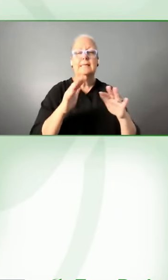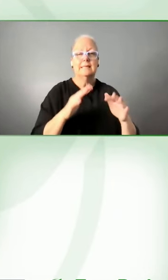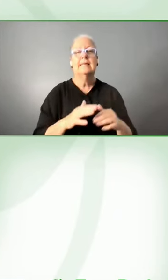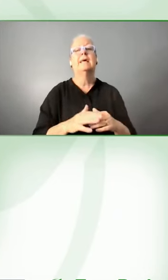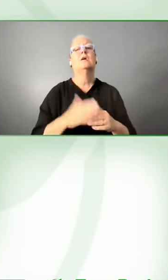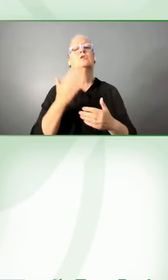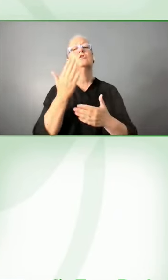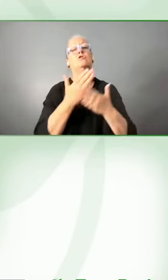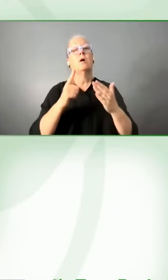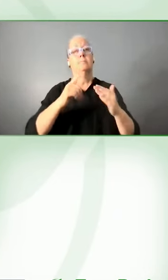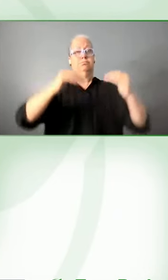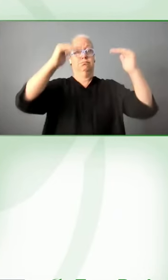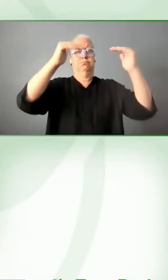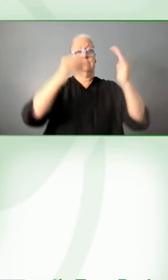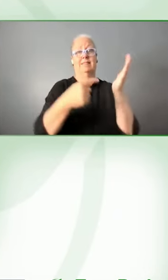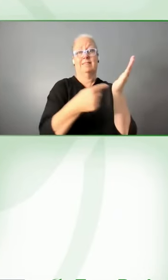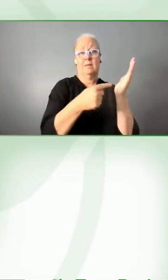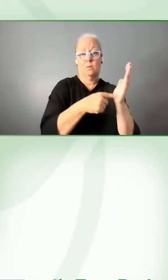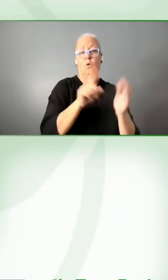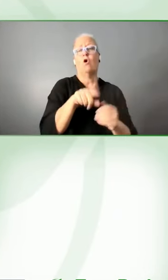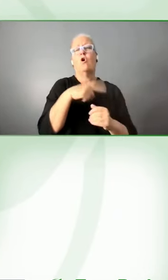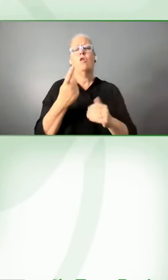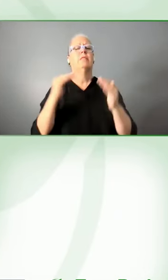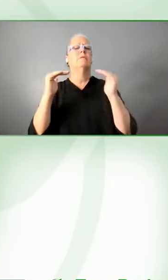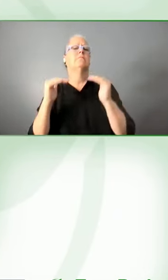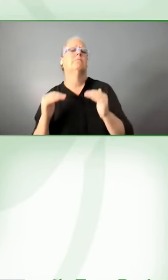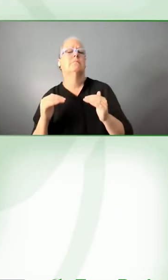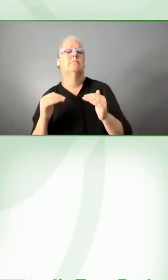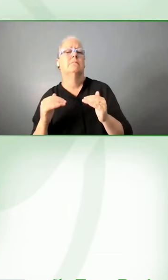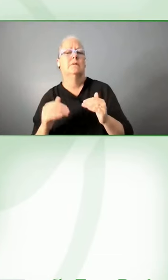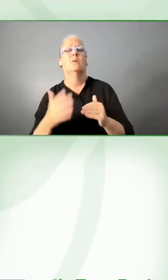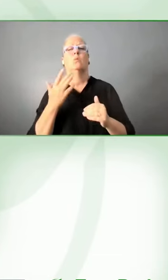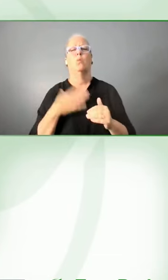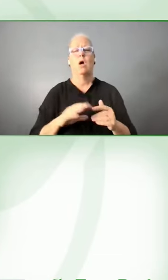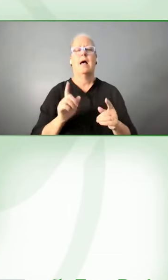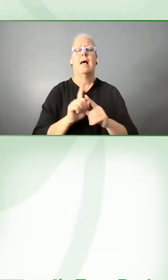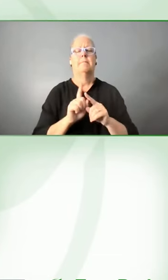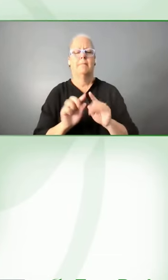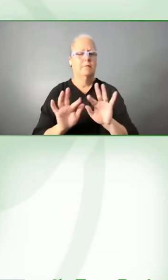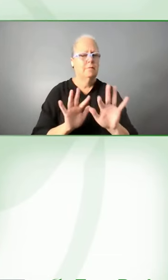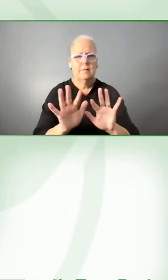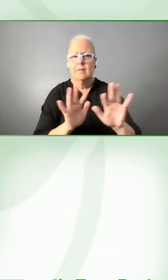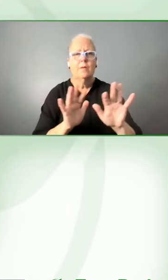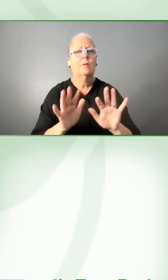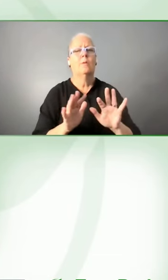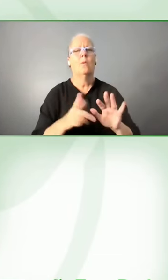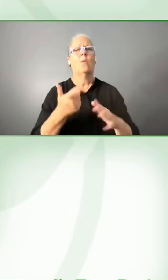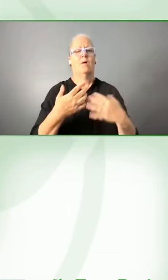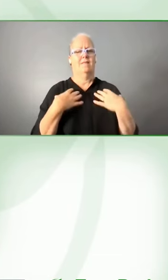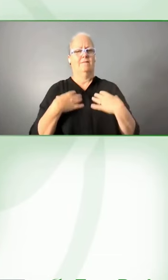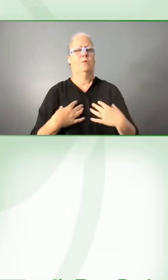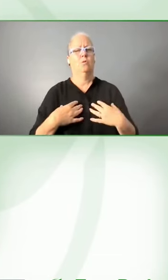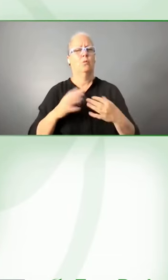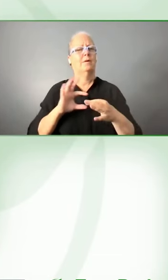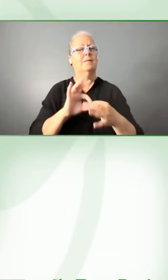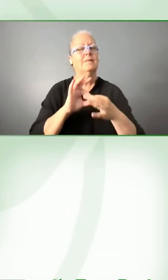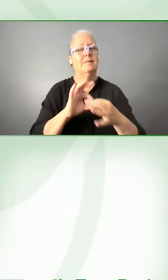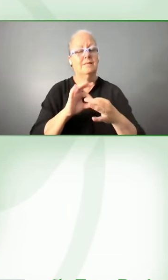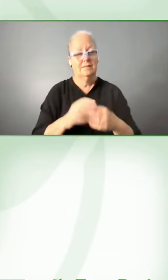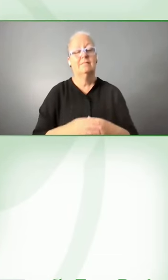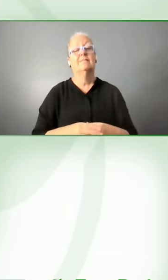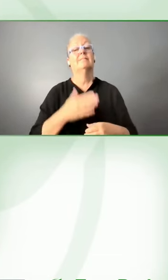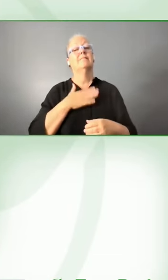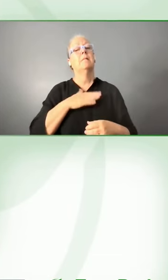and tactical and tangible and physical throughout the time I've been at Barclays we've been at the forefront of leading